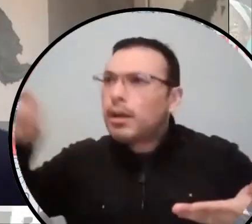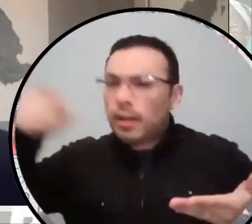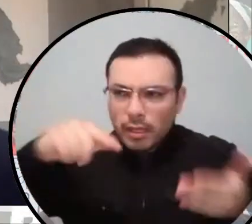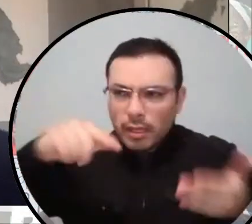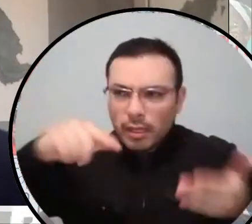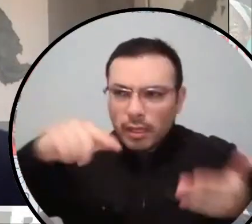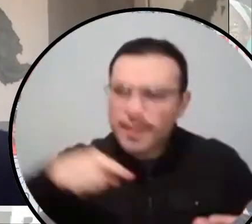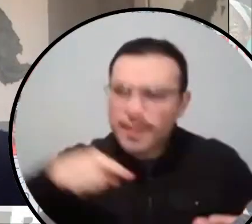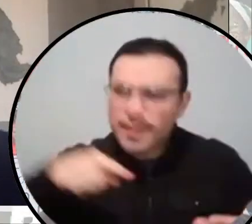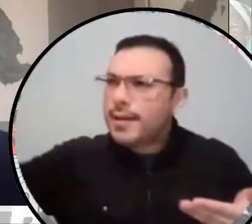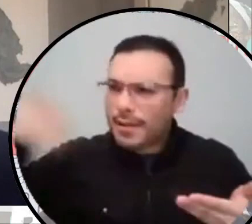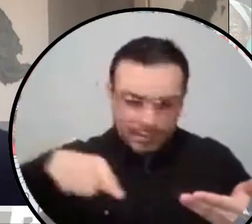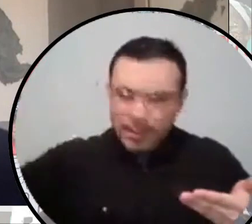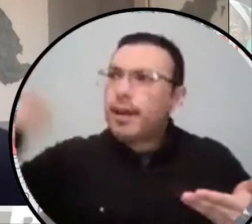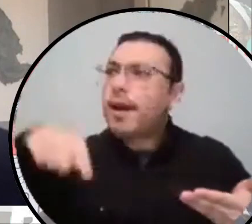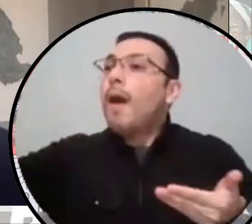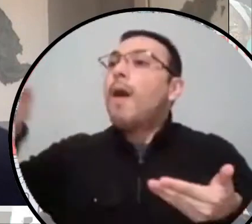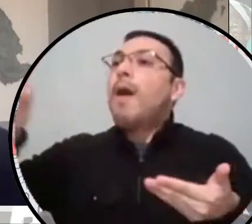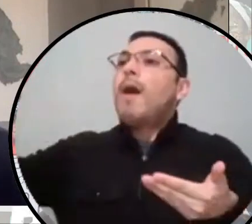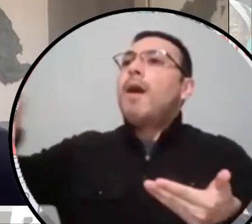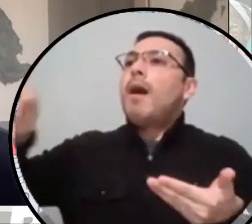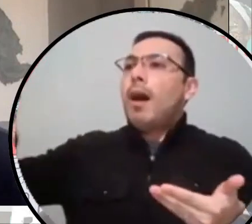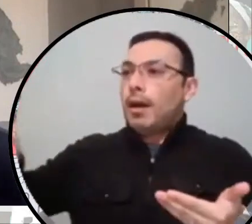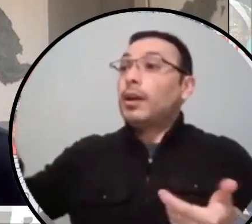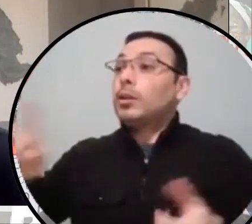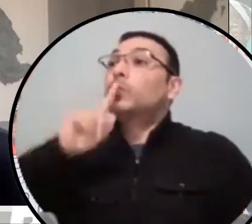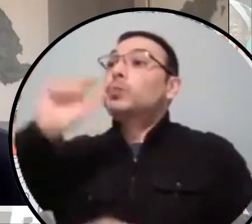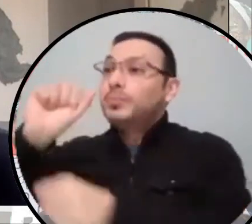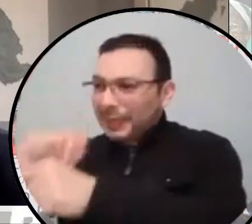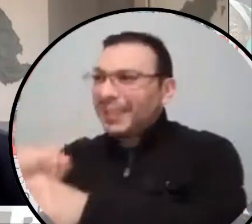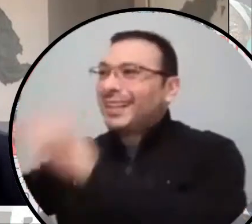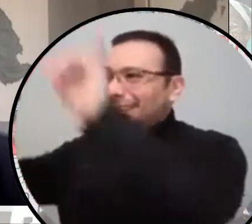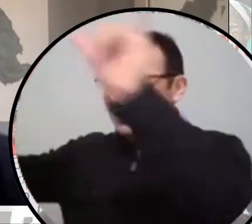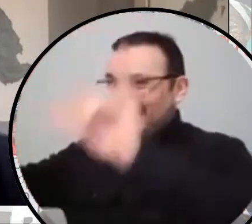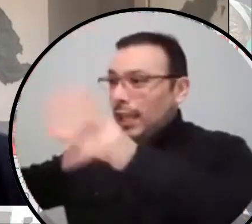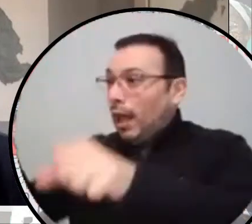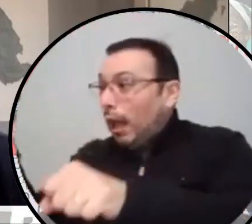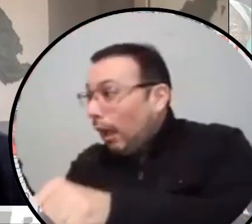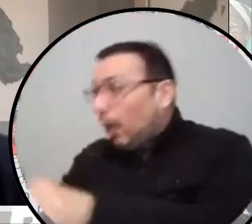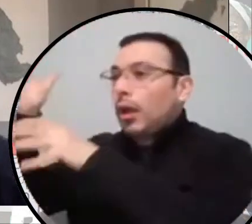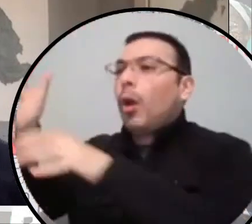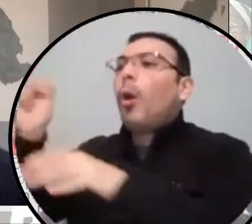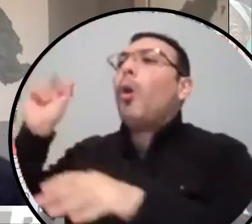for our communities and actually get people out and what's just going to like build the system.